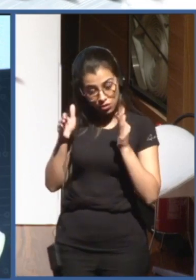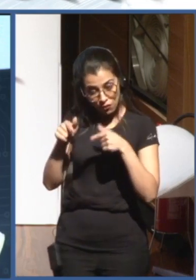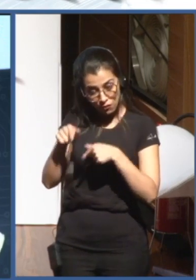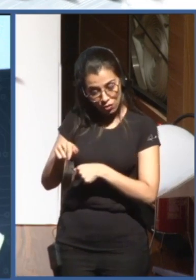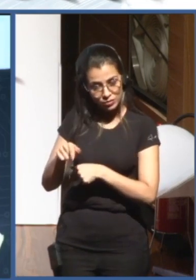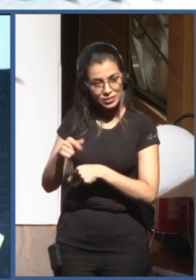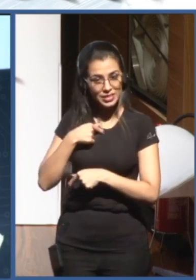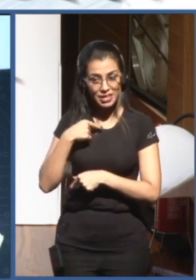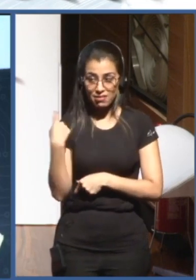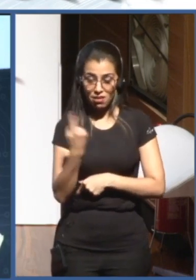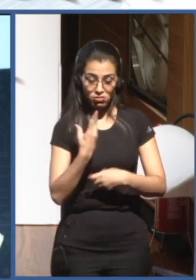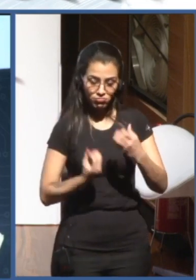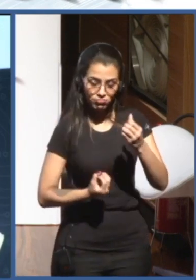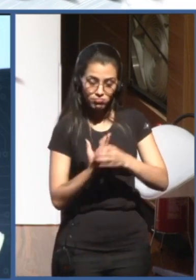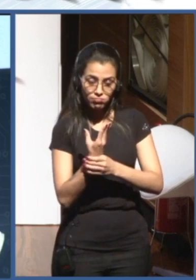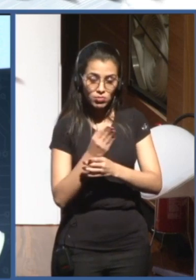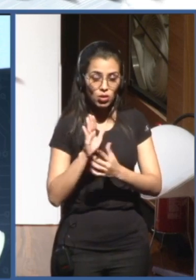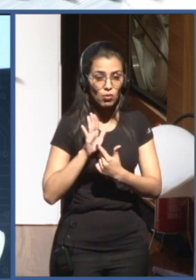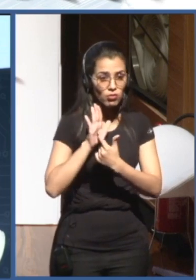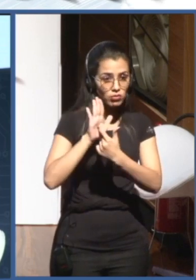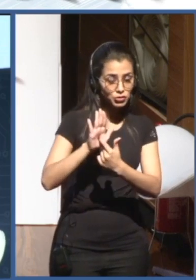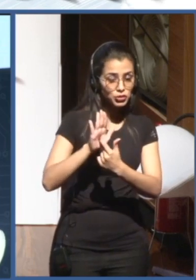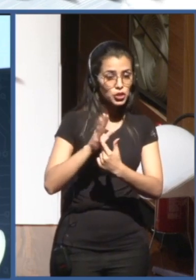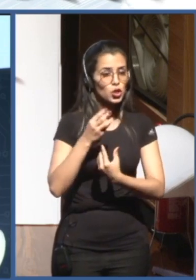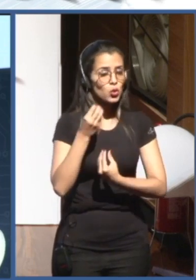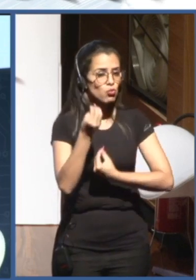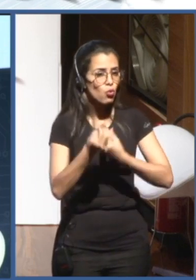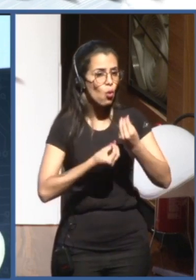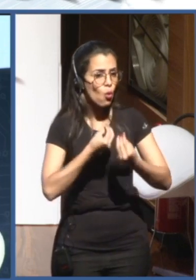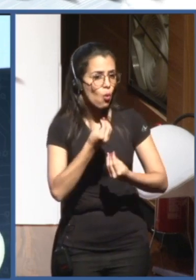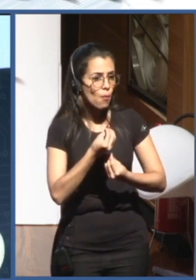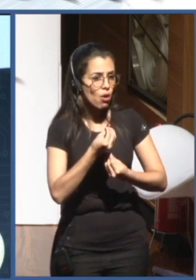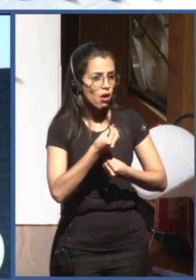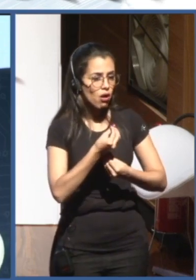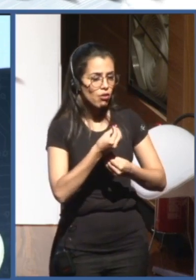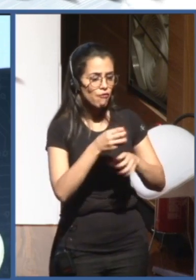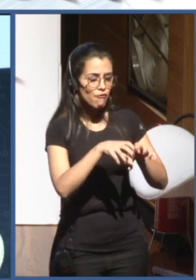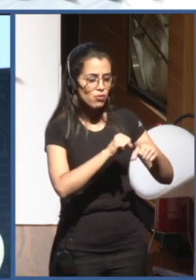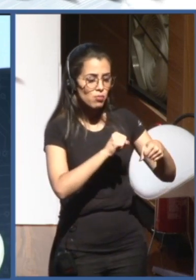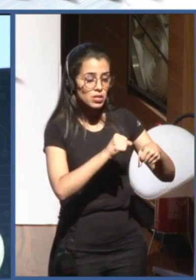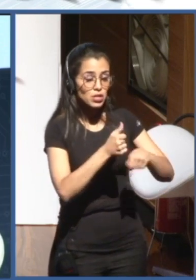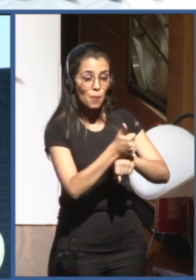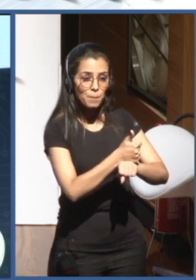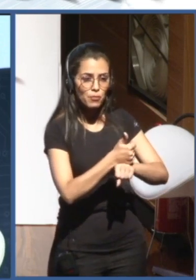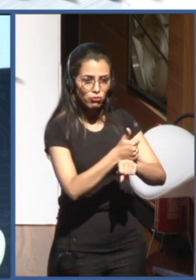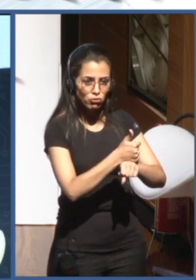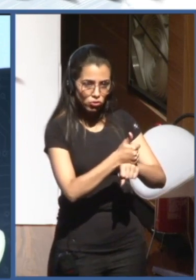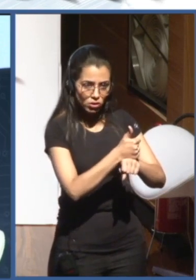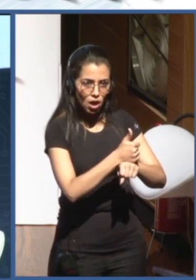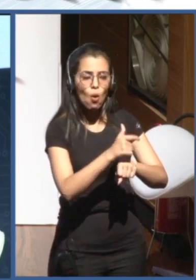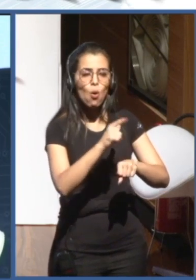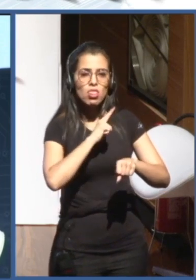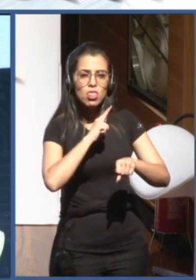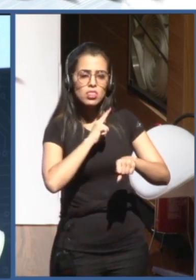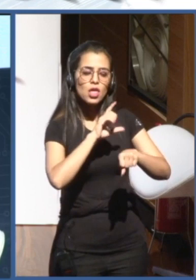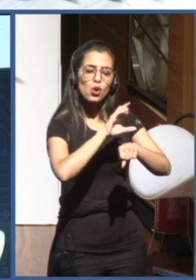on professional training, on the courses that are offered in seven countries in the region,